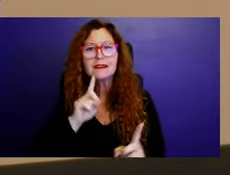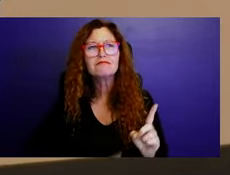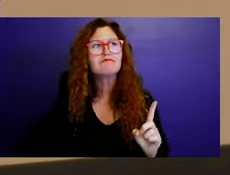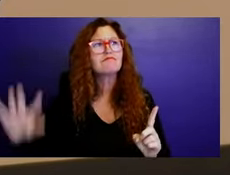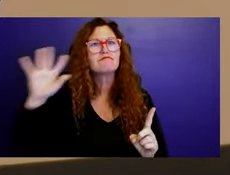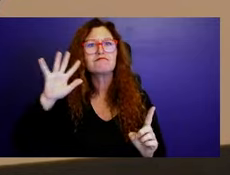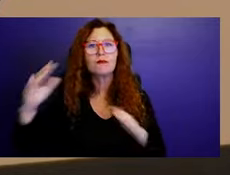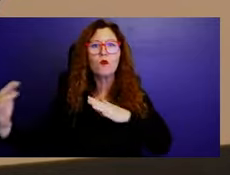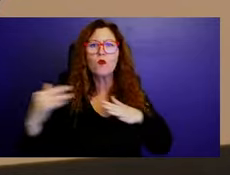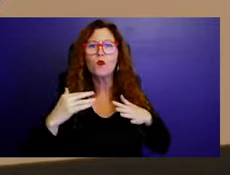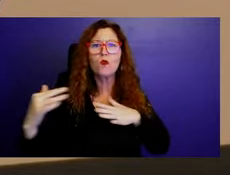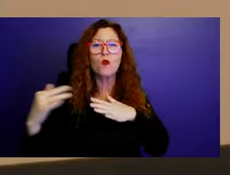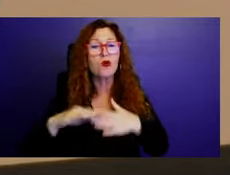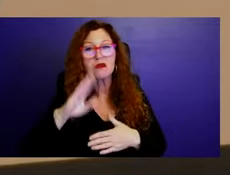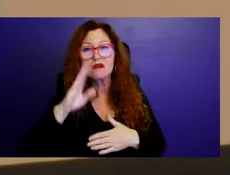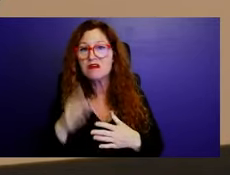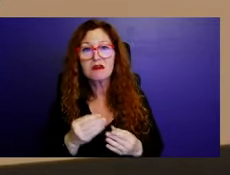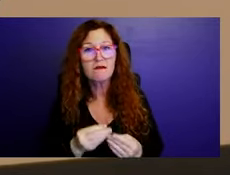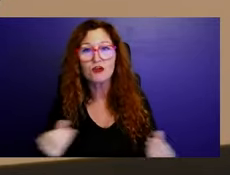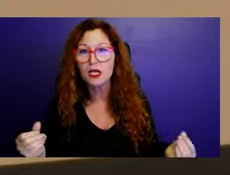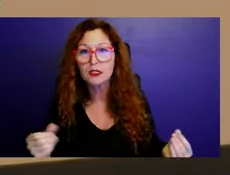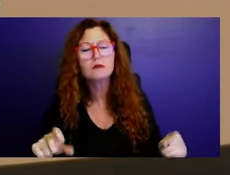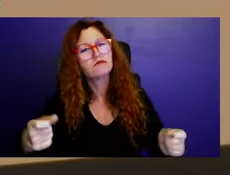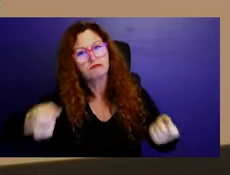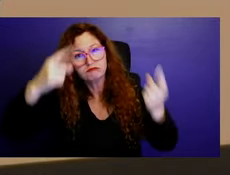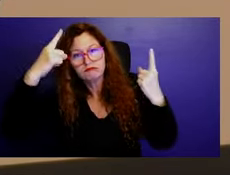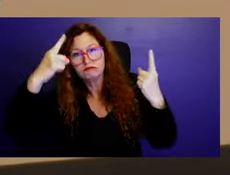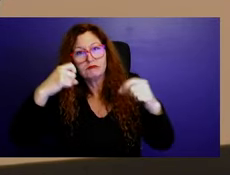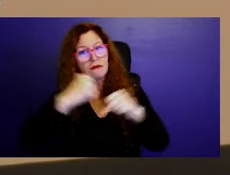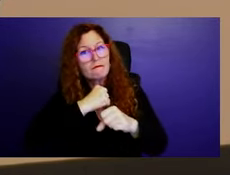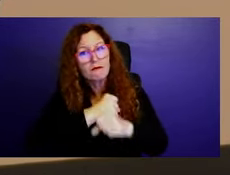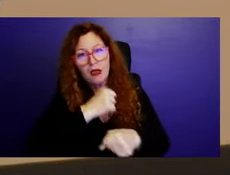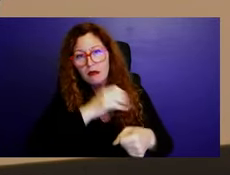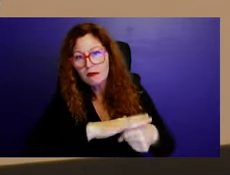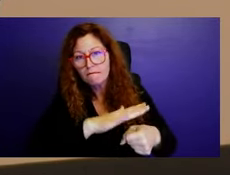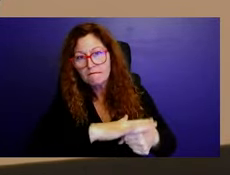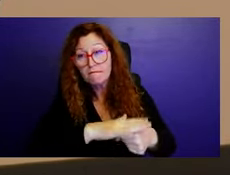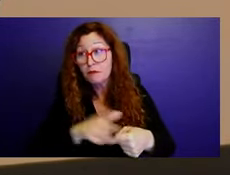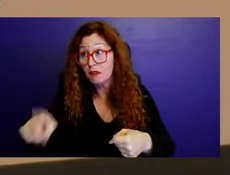you understand they never surrendered. Did you know that? Anyway, that's the truth.